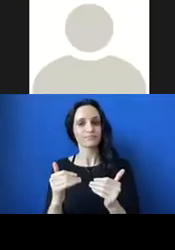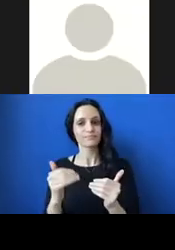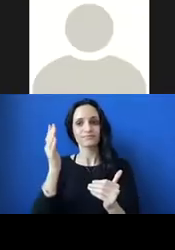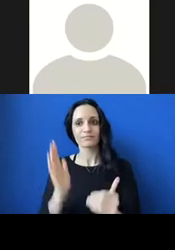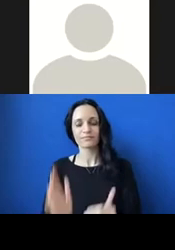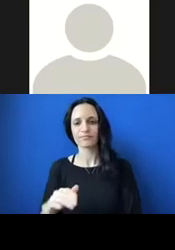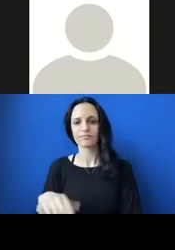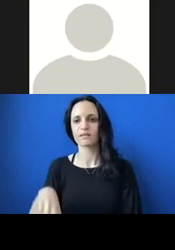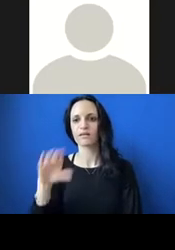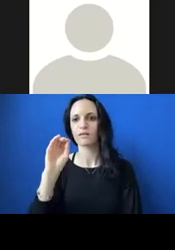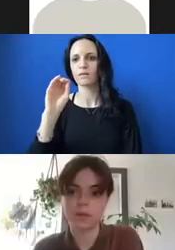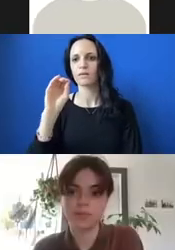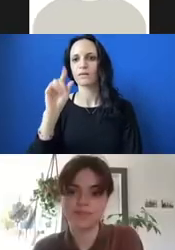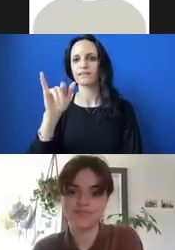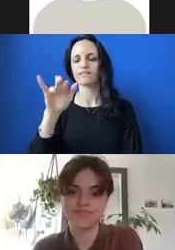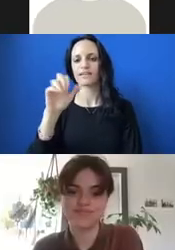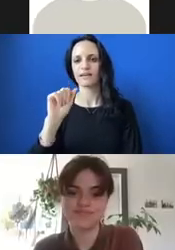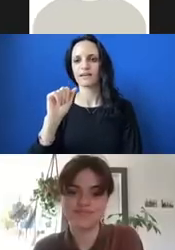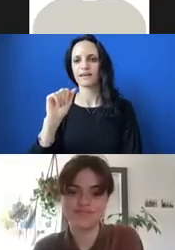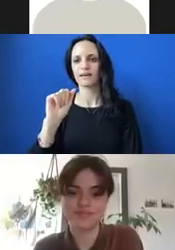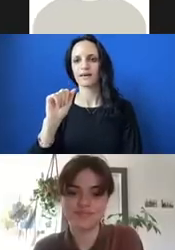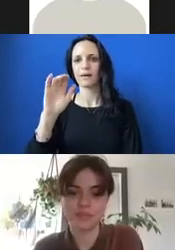Simone from English and Journalism.